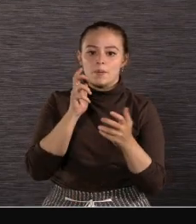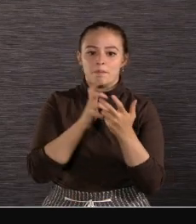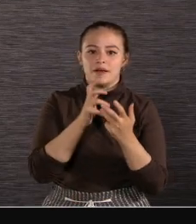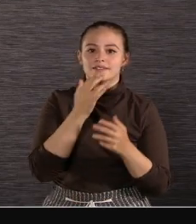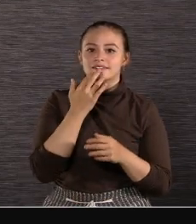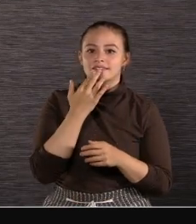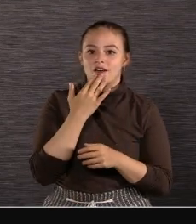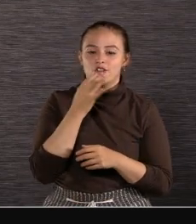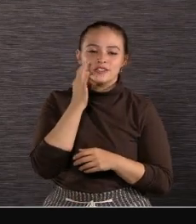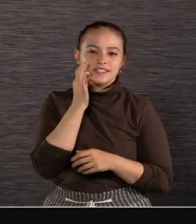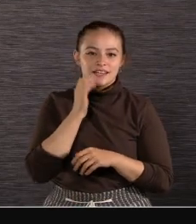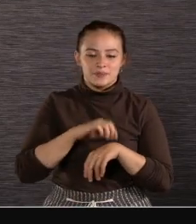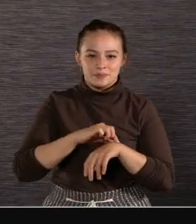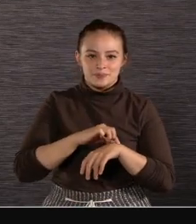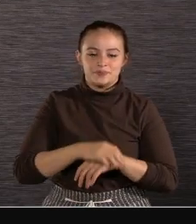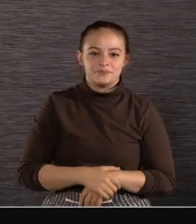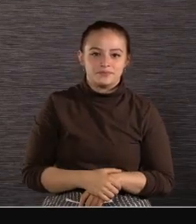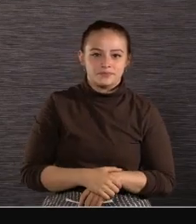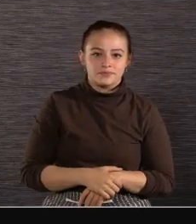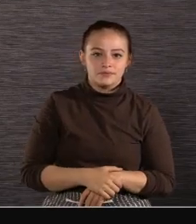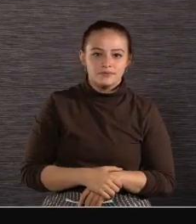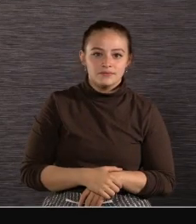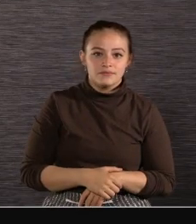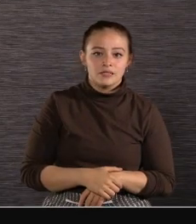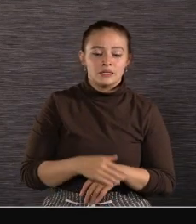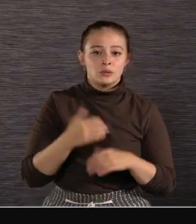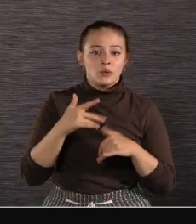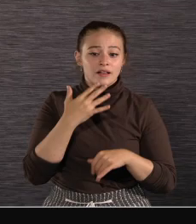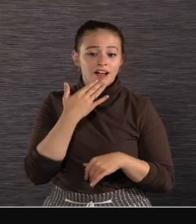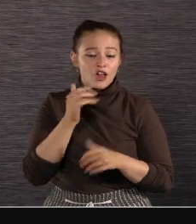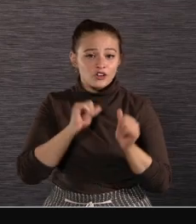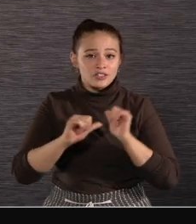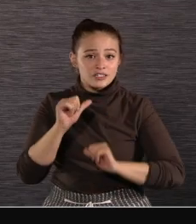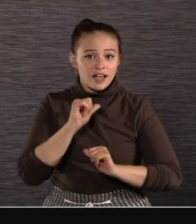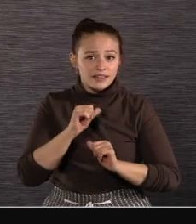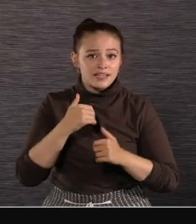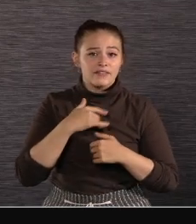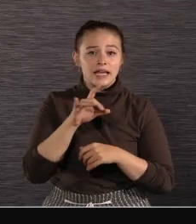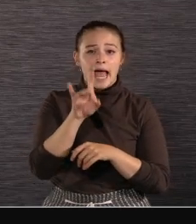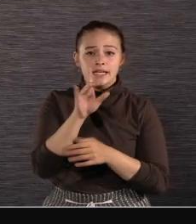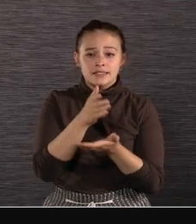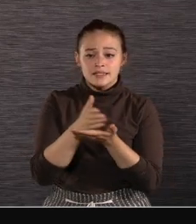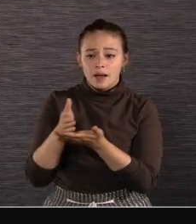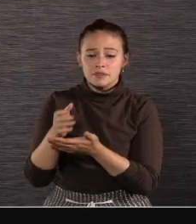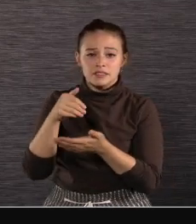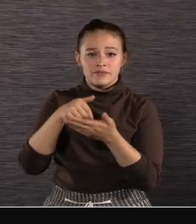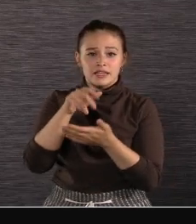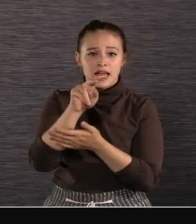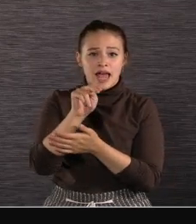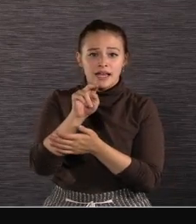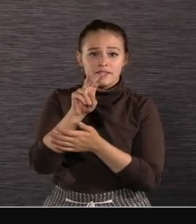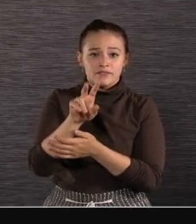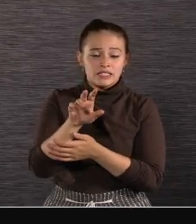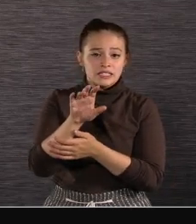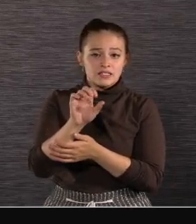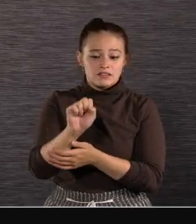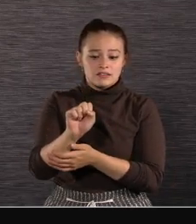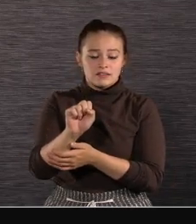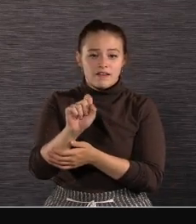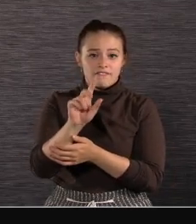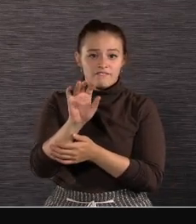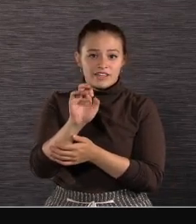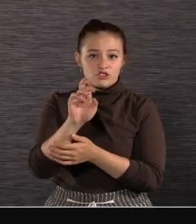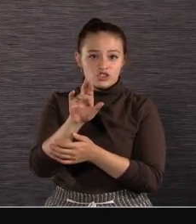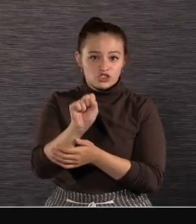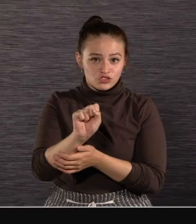love Including the original Venice Color Science And built-in 8 stops of ND filters In addition, we improved upon other